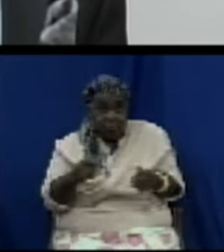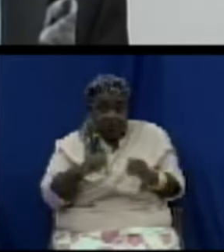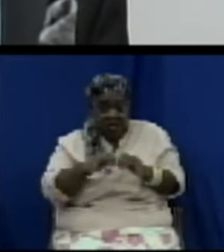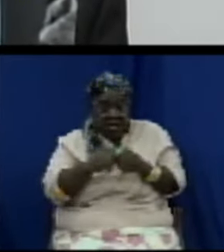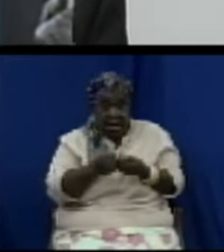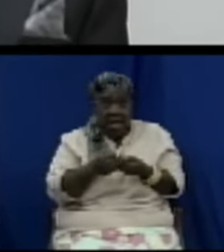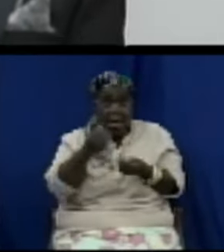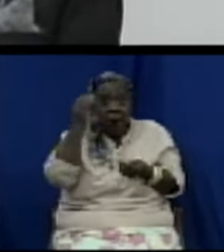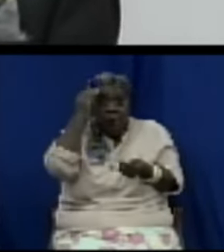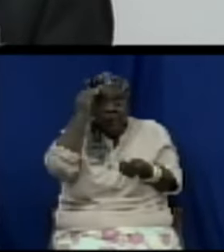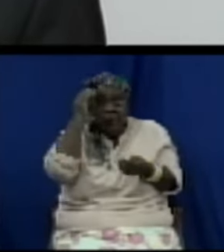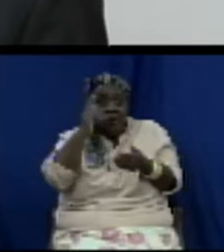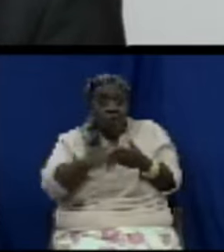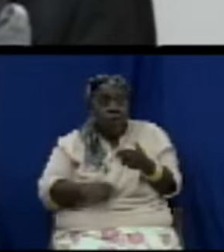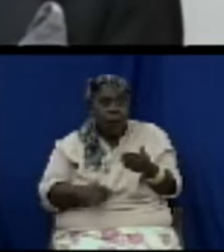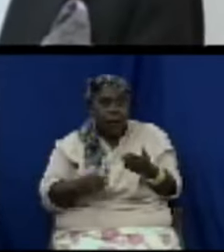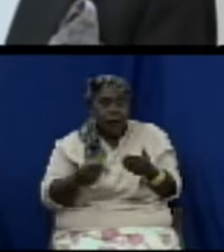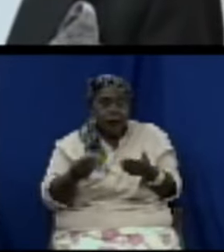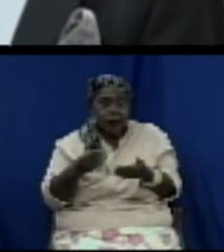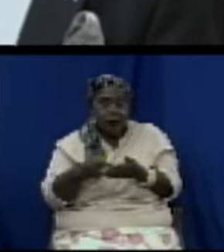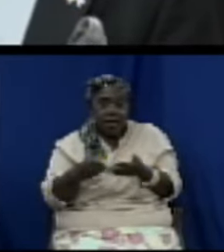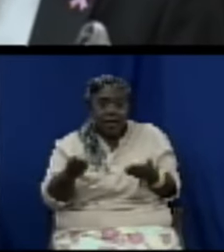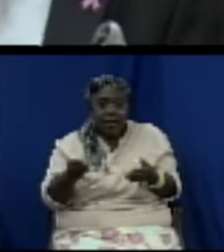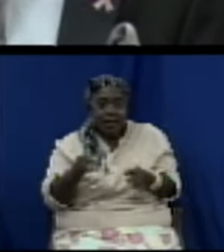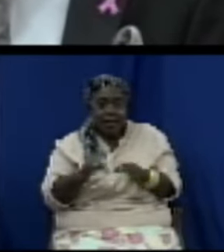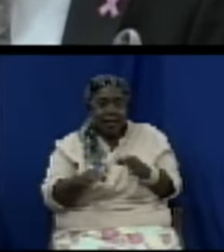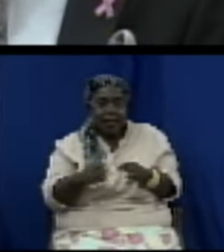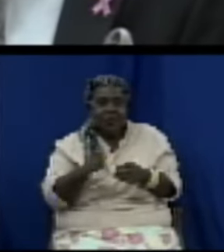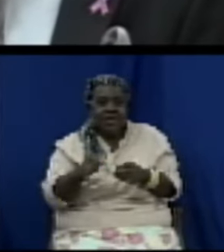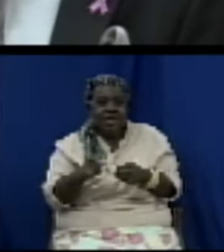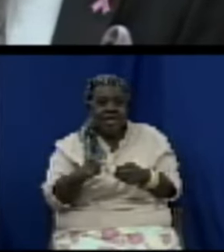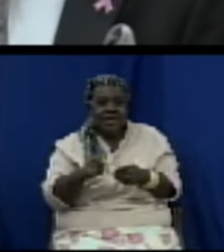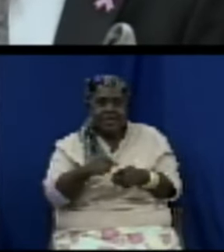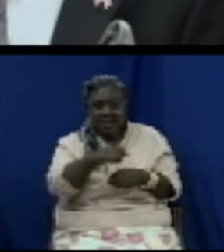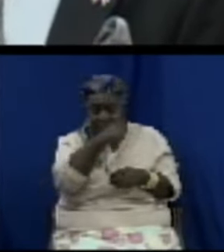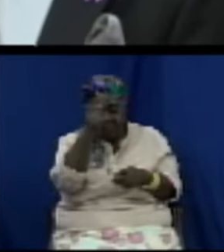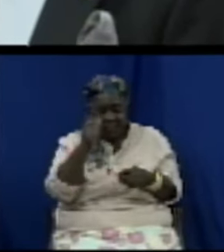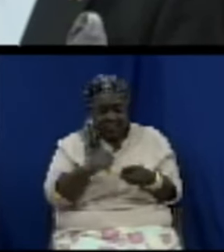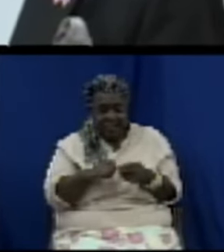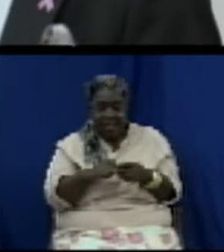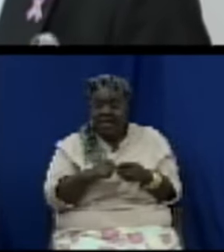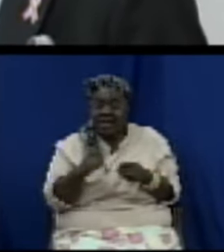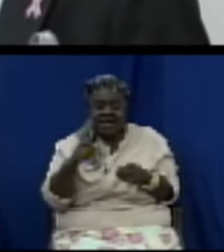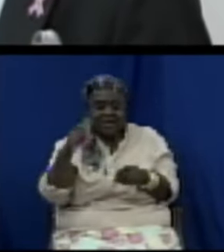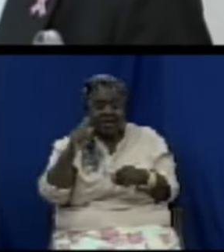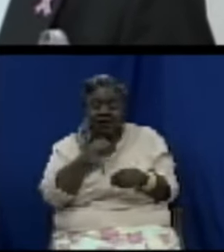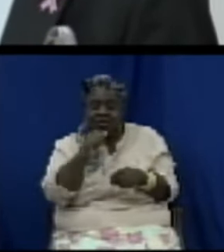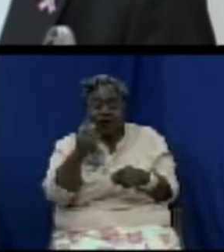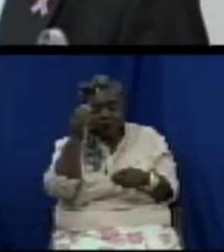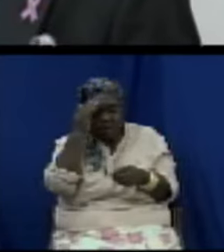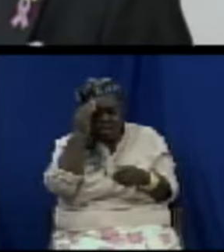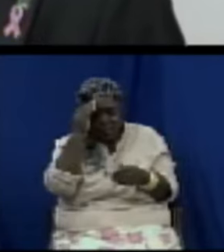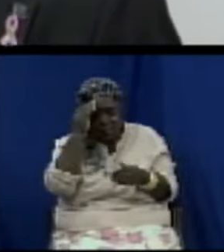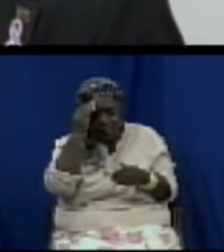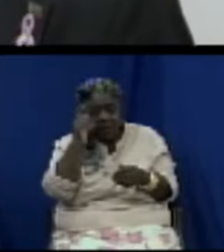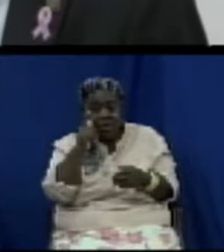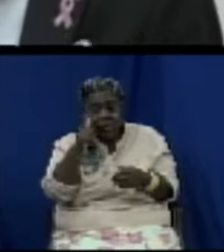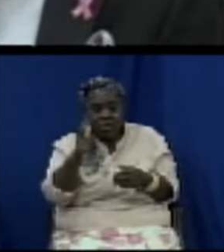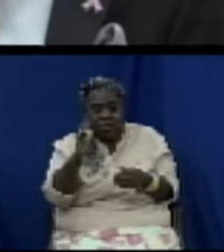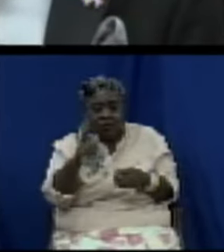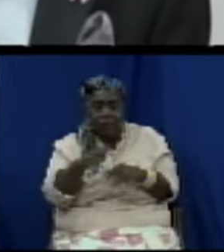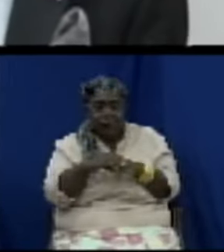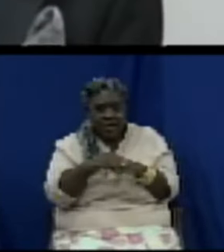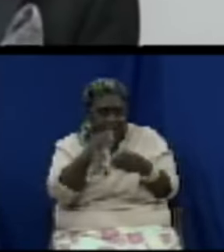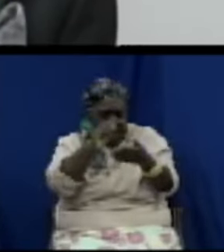if you're not Chinese and you can't speak Chinese then make sure you look for the English